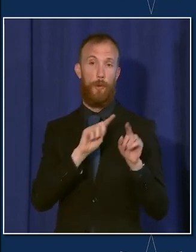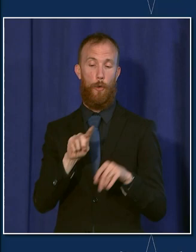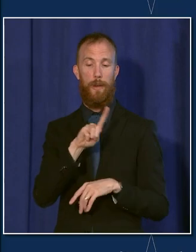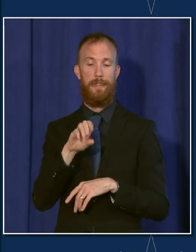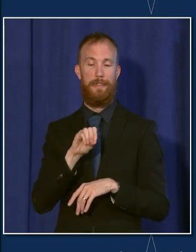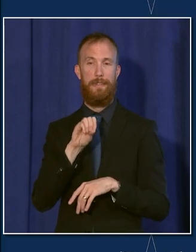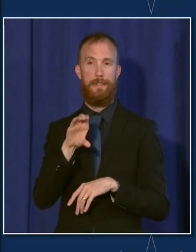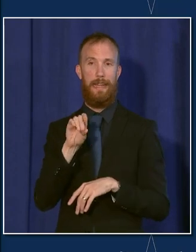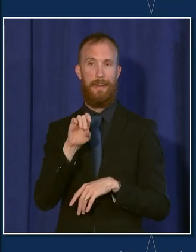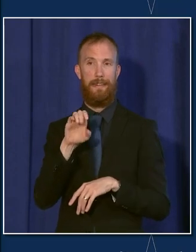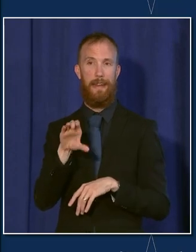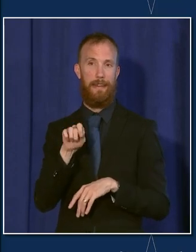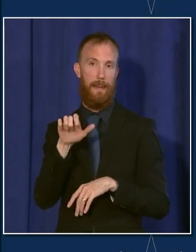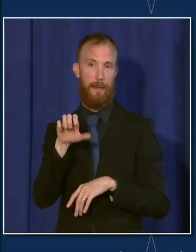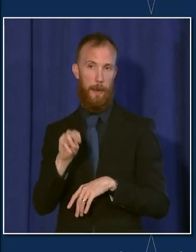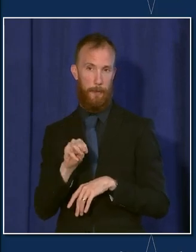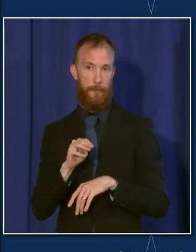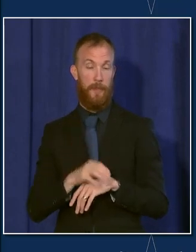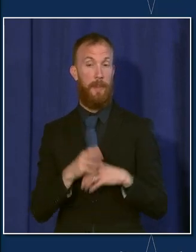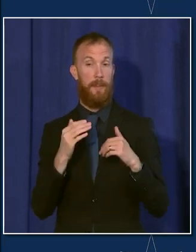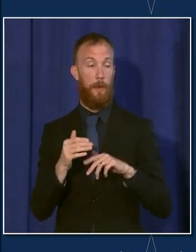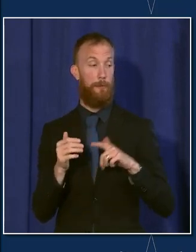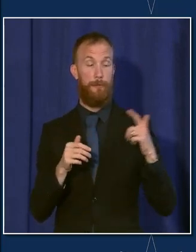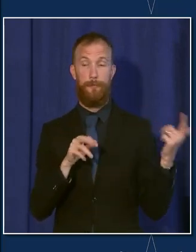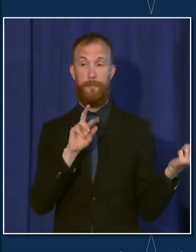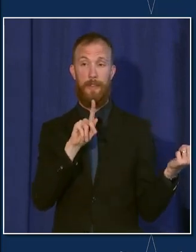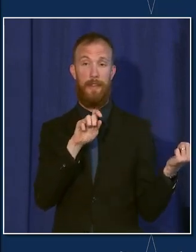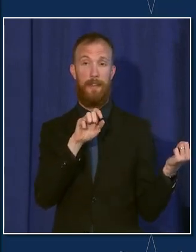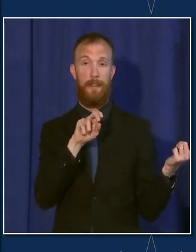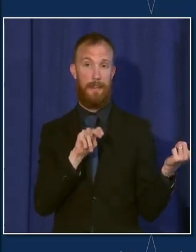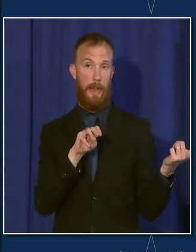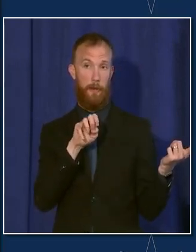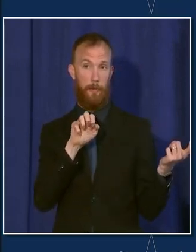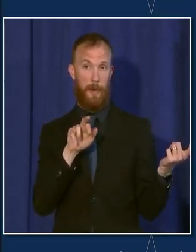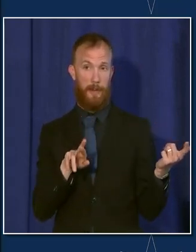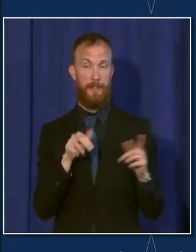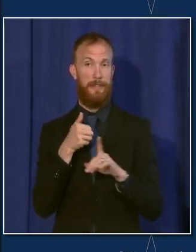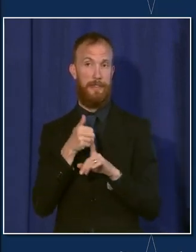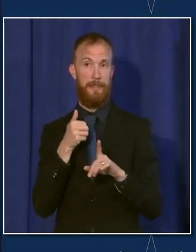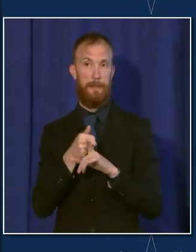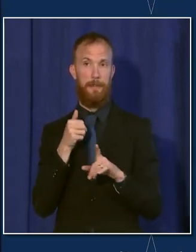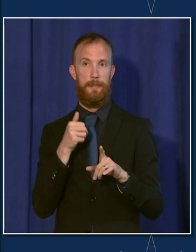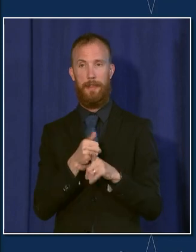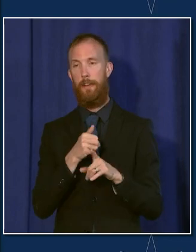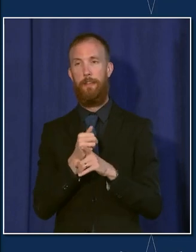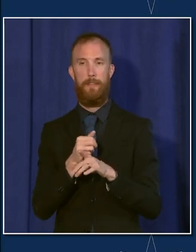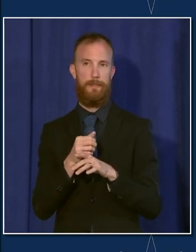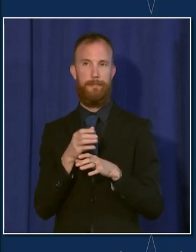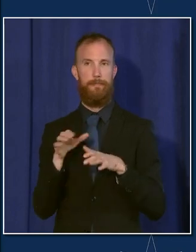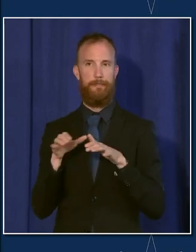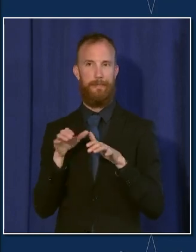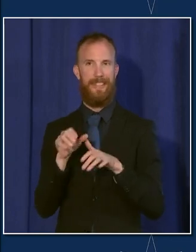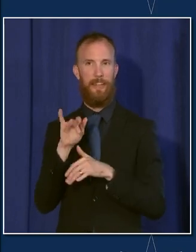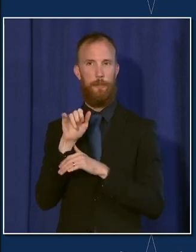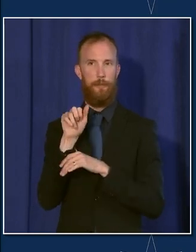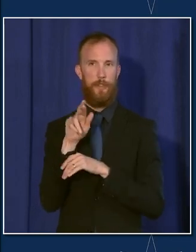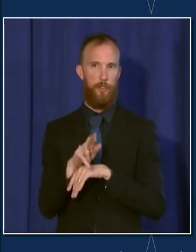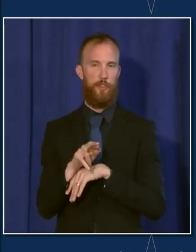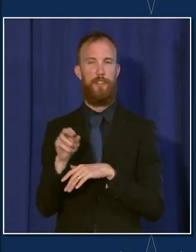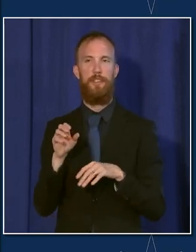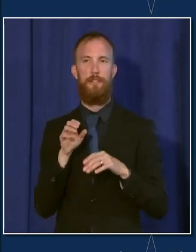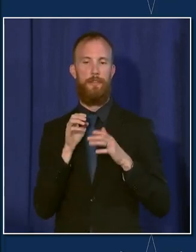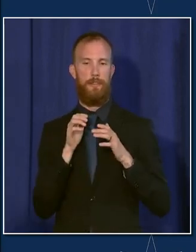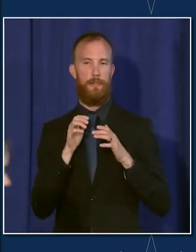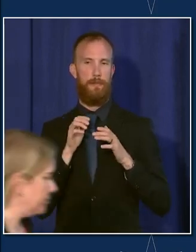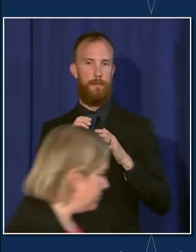I will be happy to turn it over to Ken Meyer, again, the acting commissioner at business affairs and consumer protection to give some more details about the mask mandate.